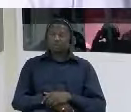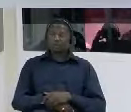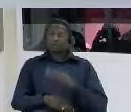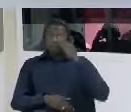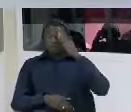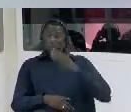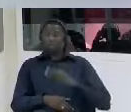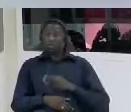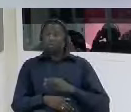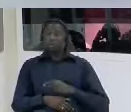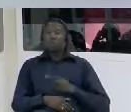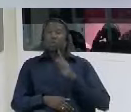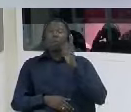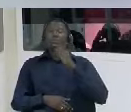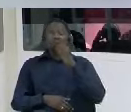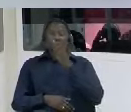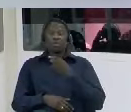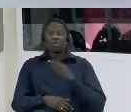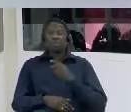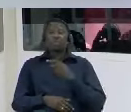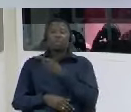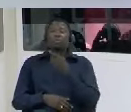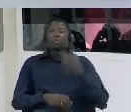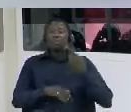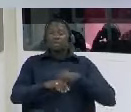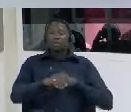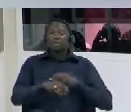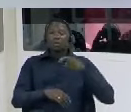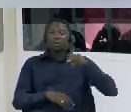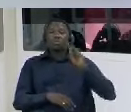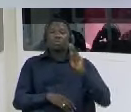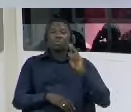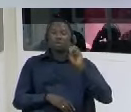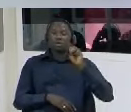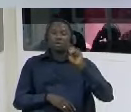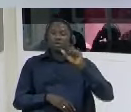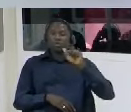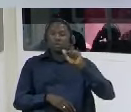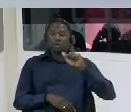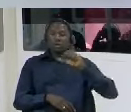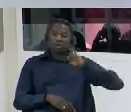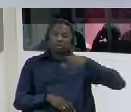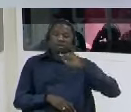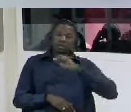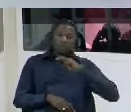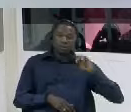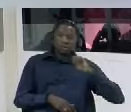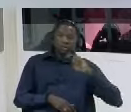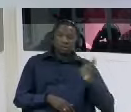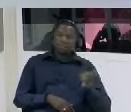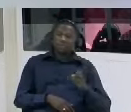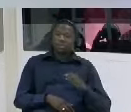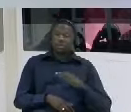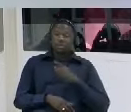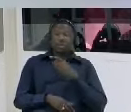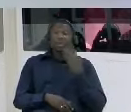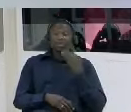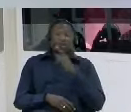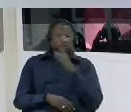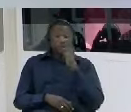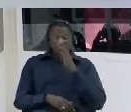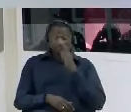this was the time when musa jamie told me don't run if you run they will kill you because these people are lancing to kill i said in my mind